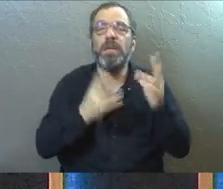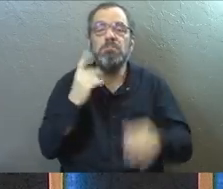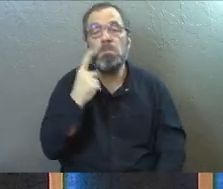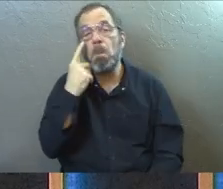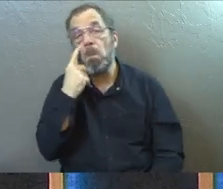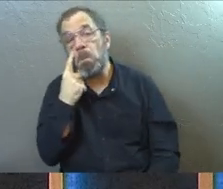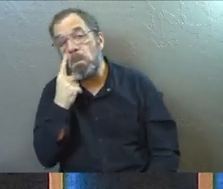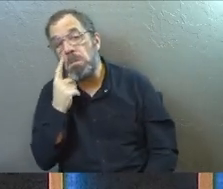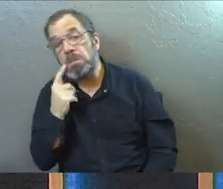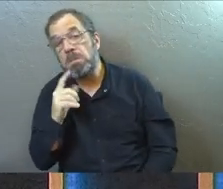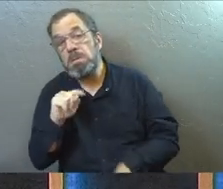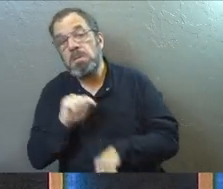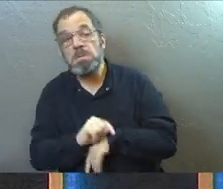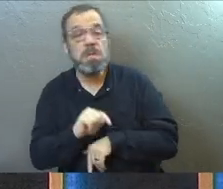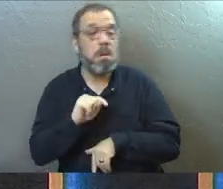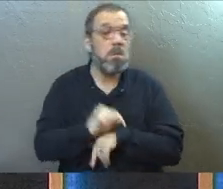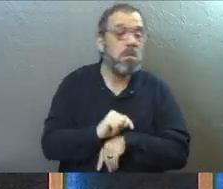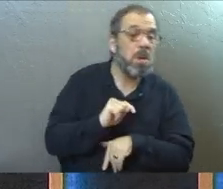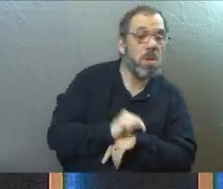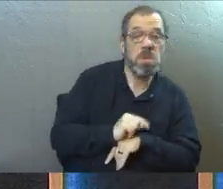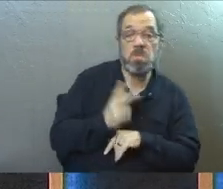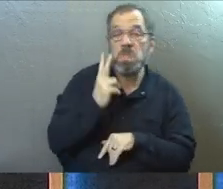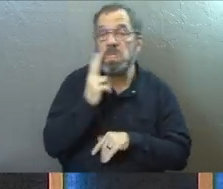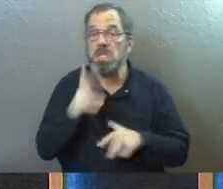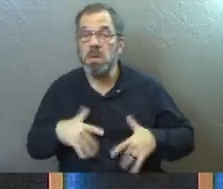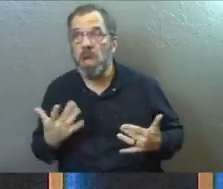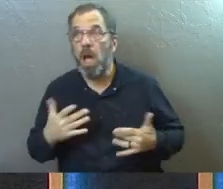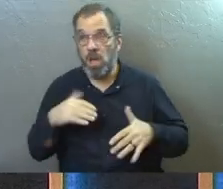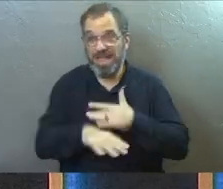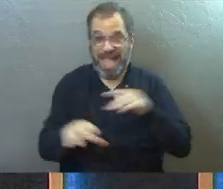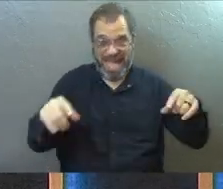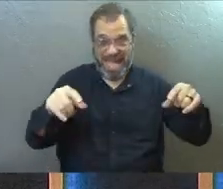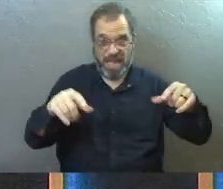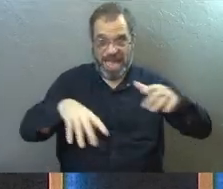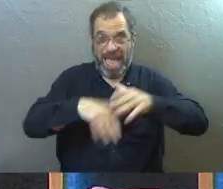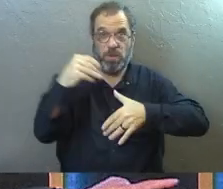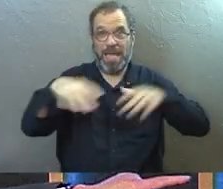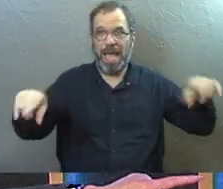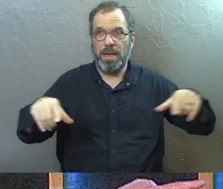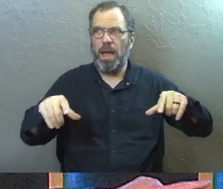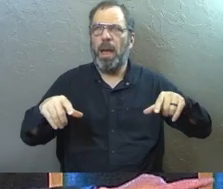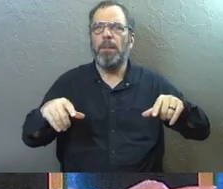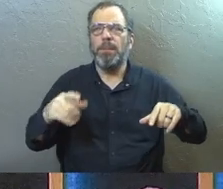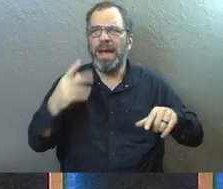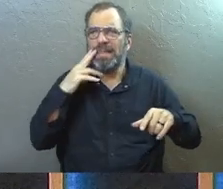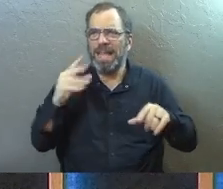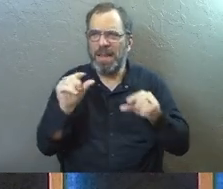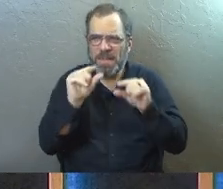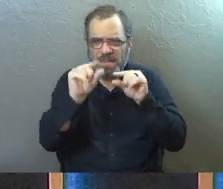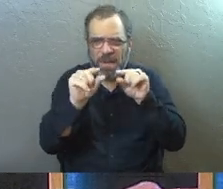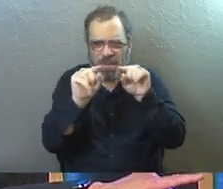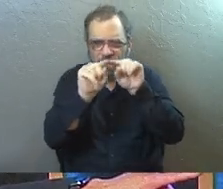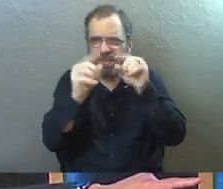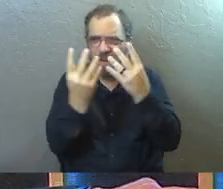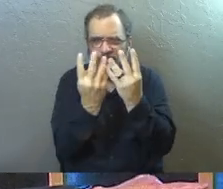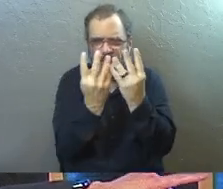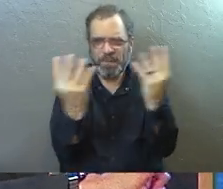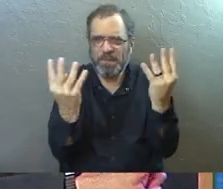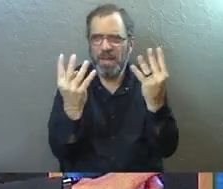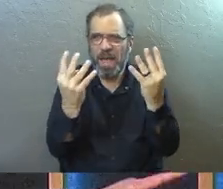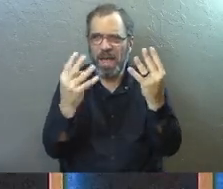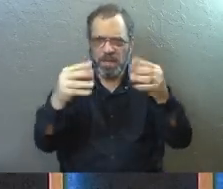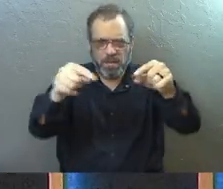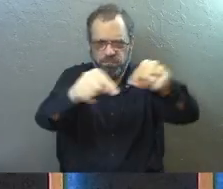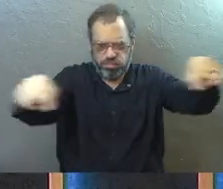wanted to see the temple, kind of walk around and see what was going on. Well, you could walk into that outer court. But I don't know if you can see that tiny little fence that's going